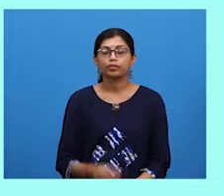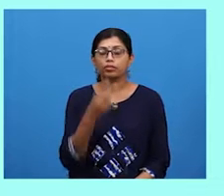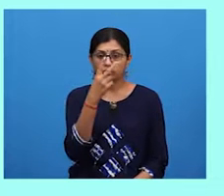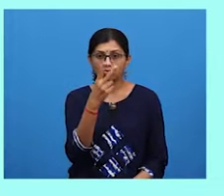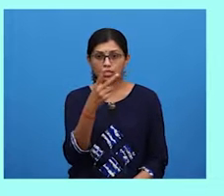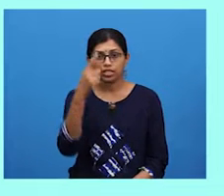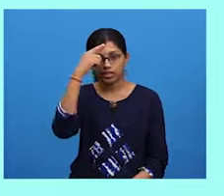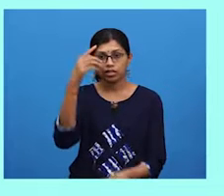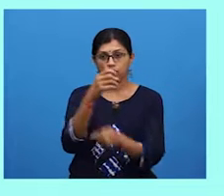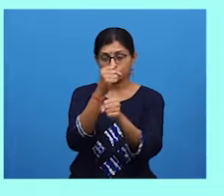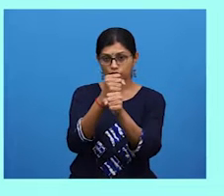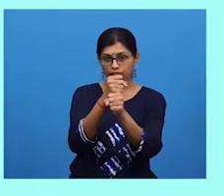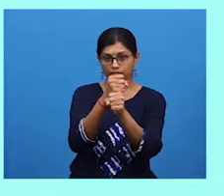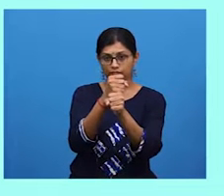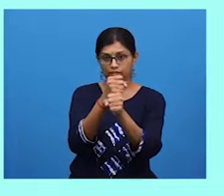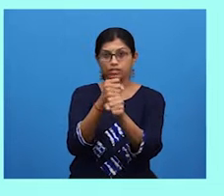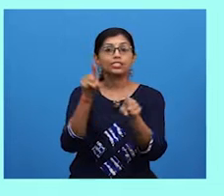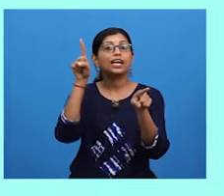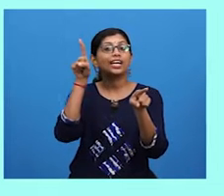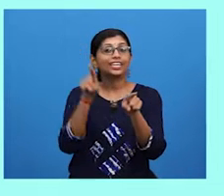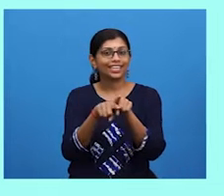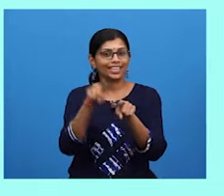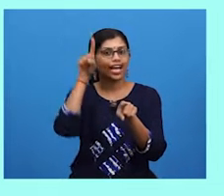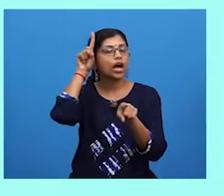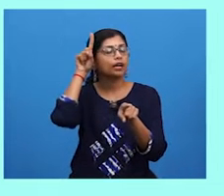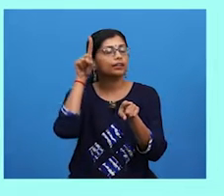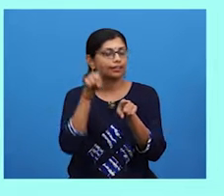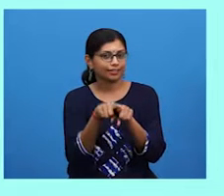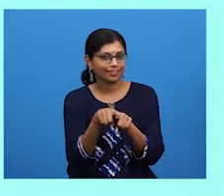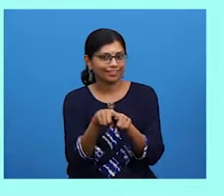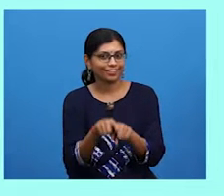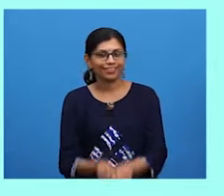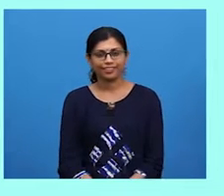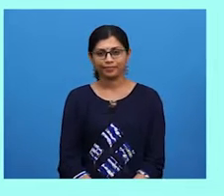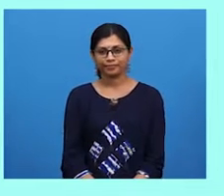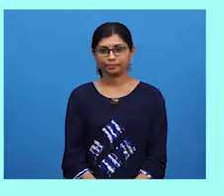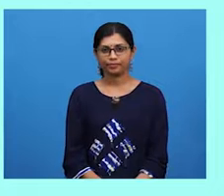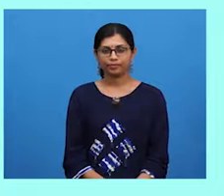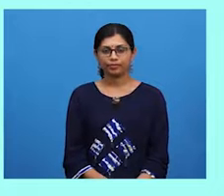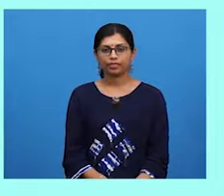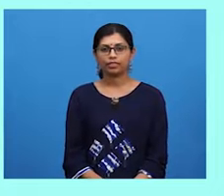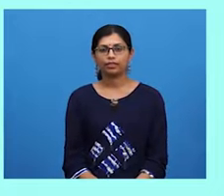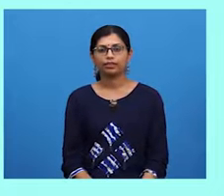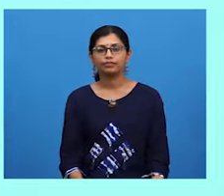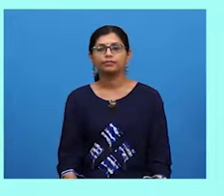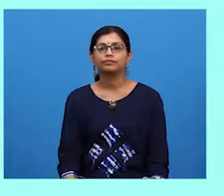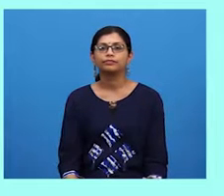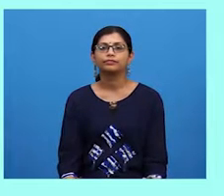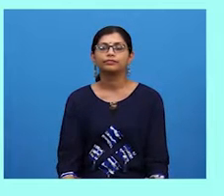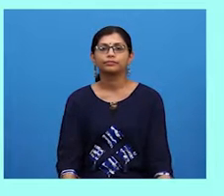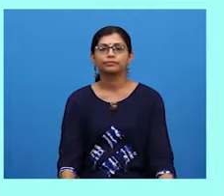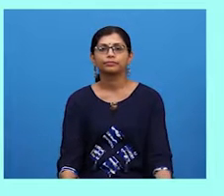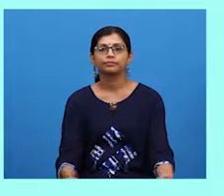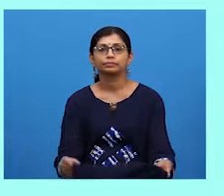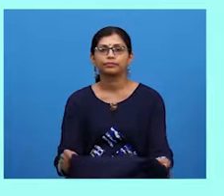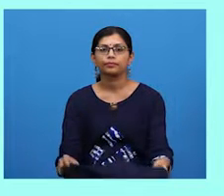brief, yet compact. The last paragraph sums up the contents